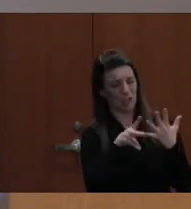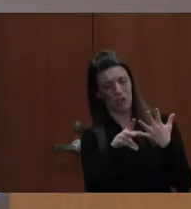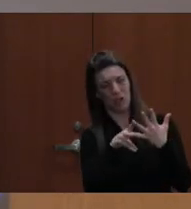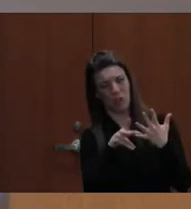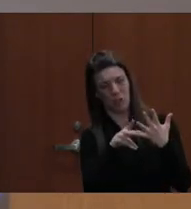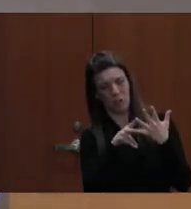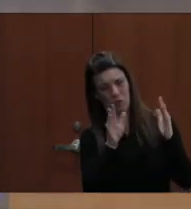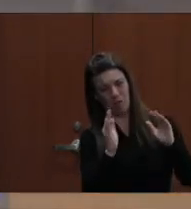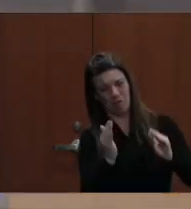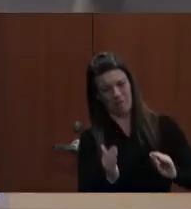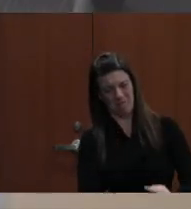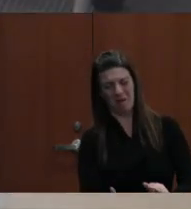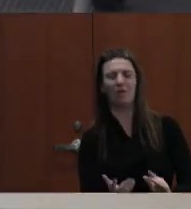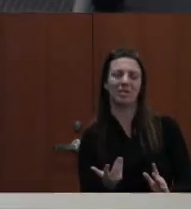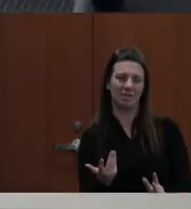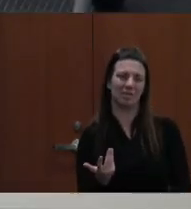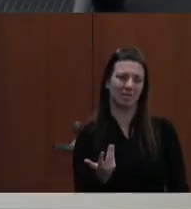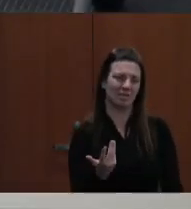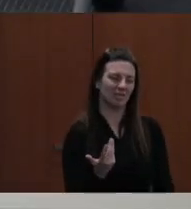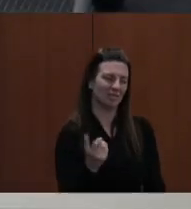vendor two, then? Exactly. Okay.